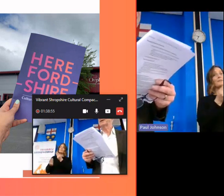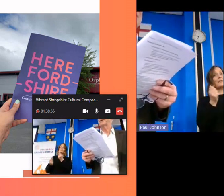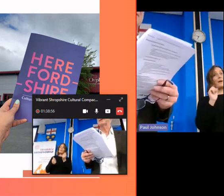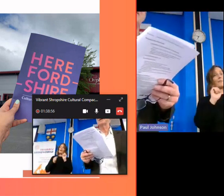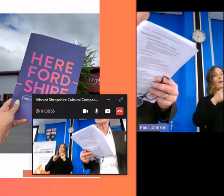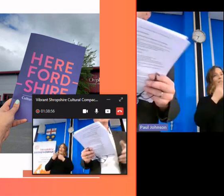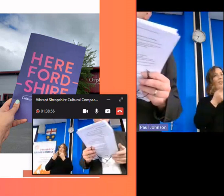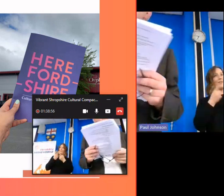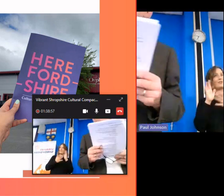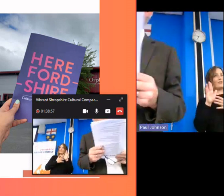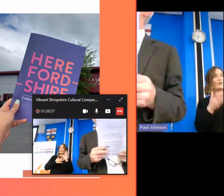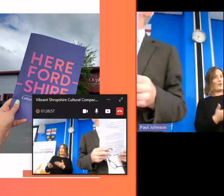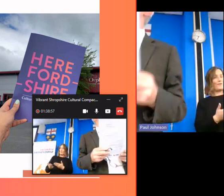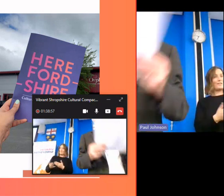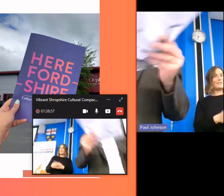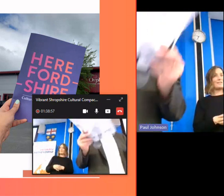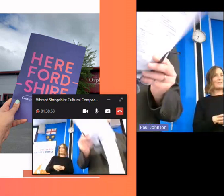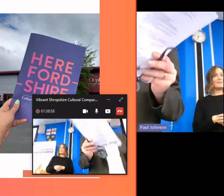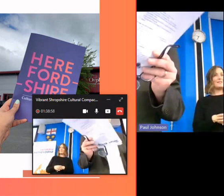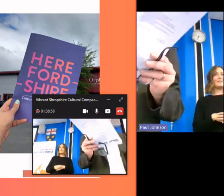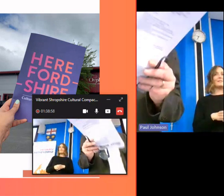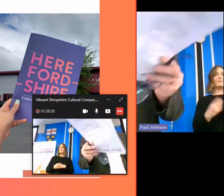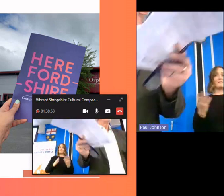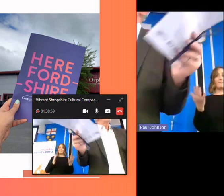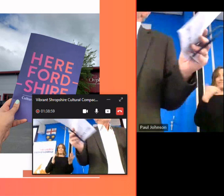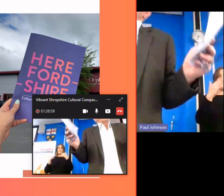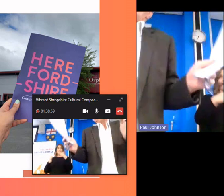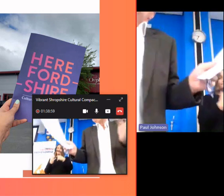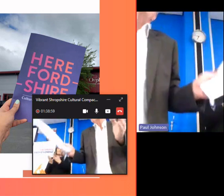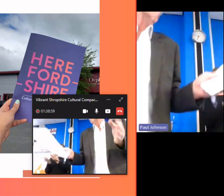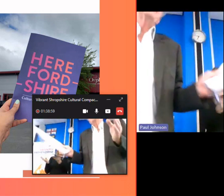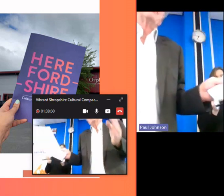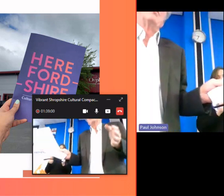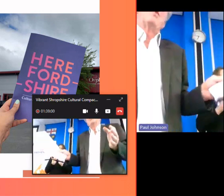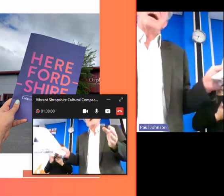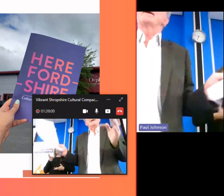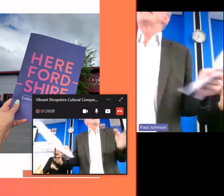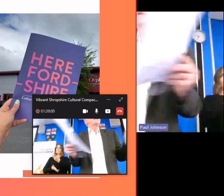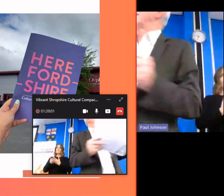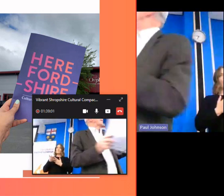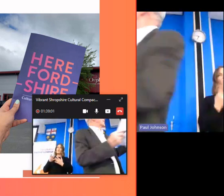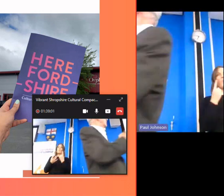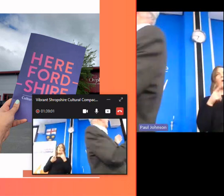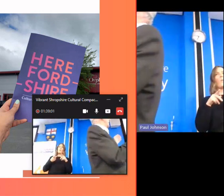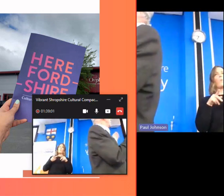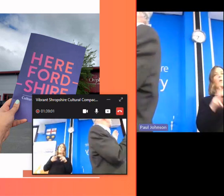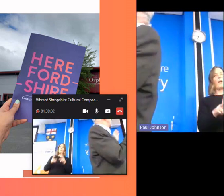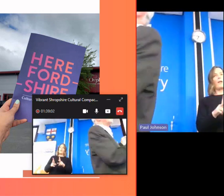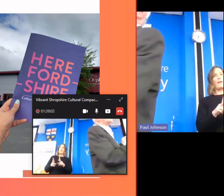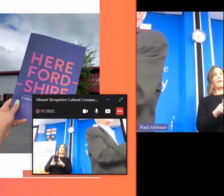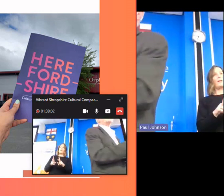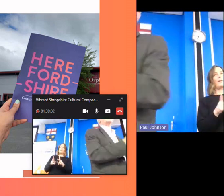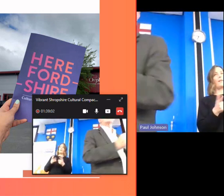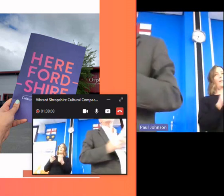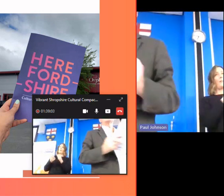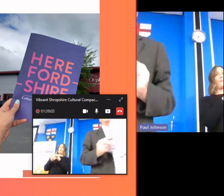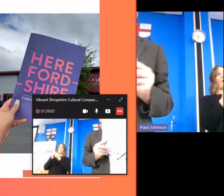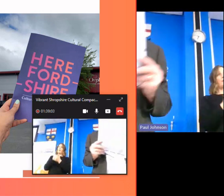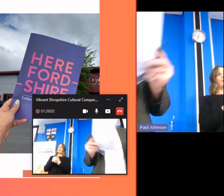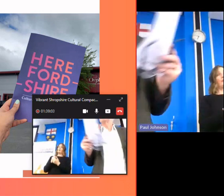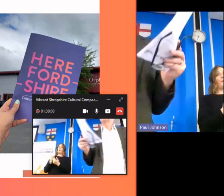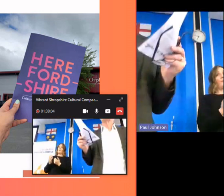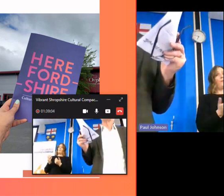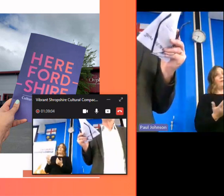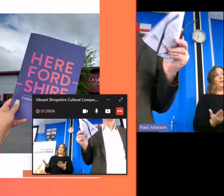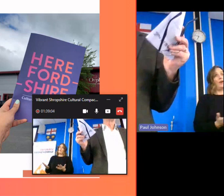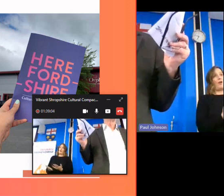of those other services um around the table and one way i think the um the partnership encourages